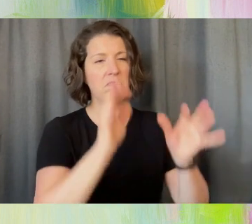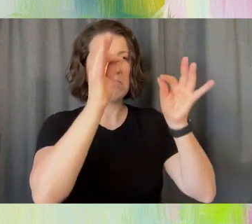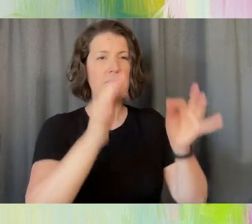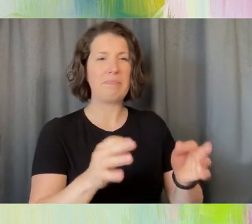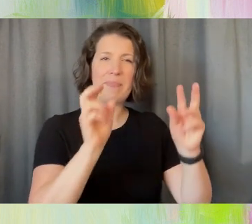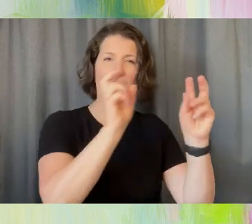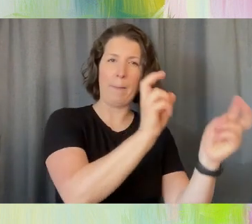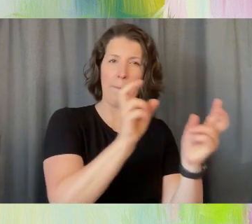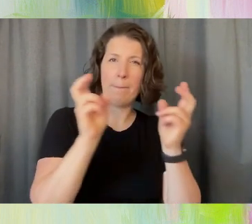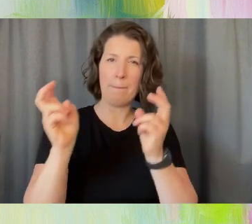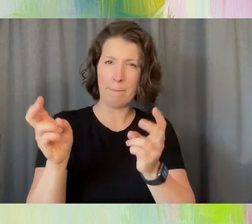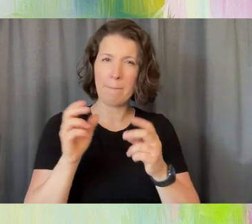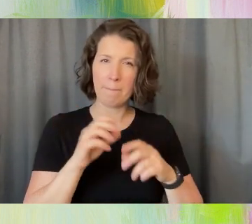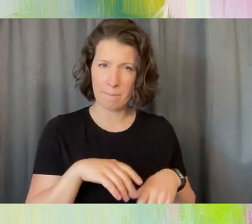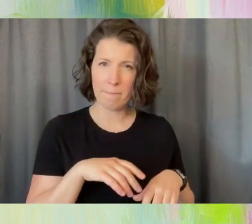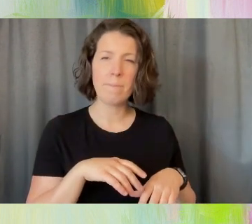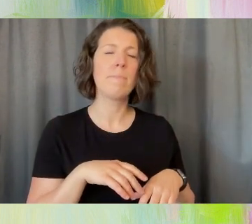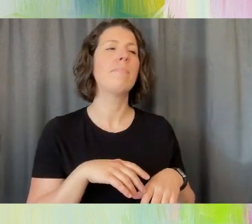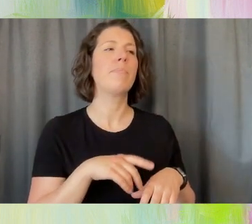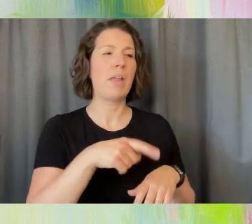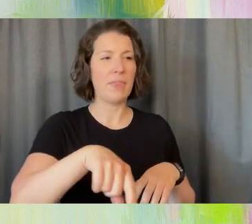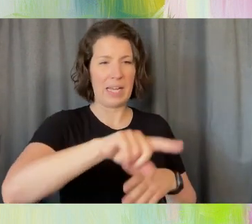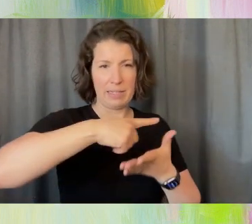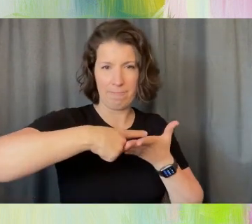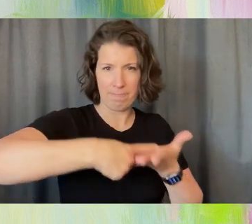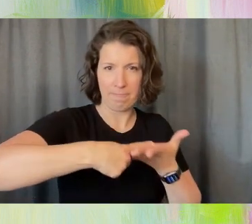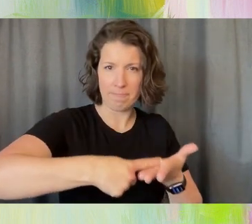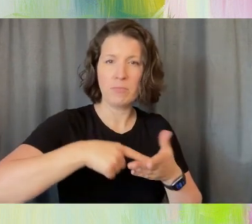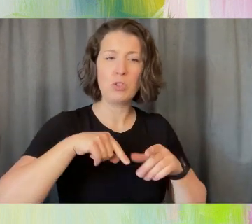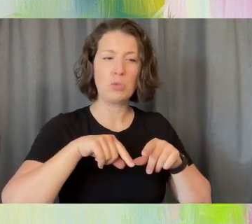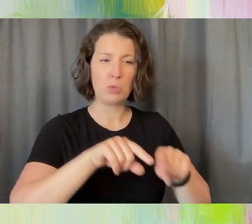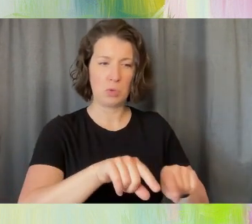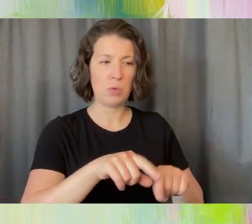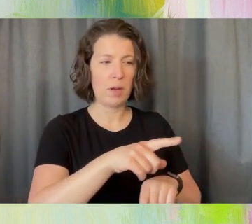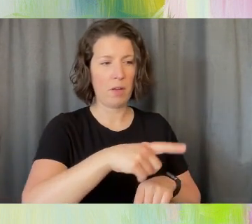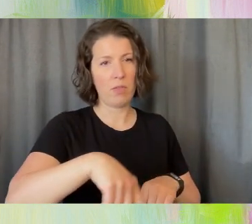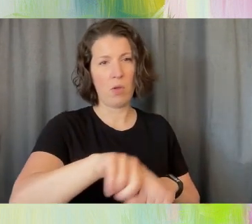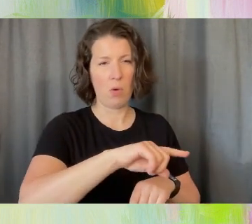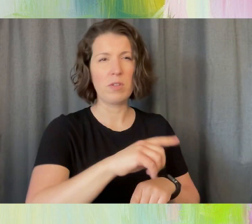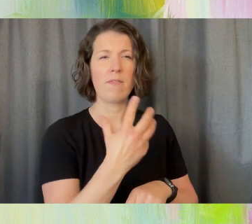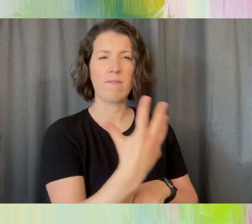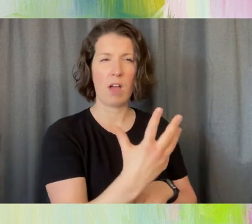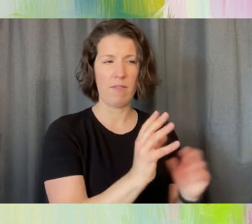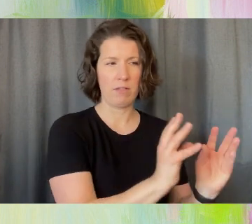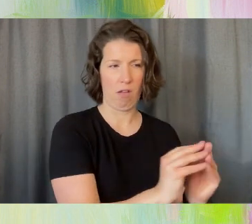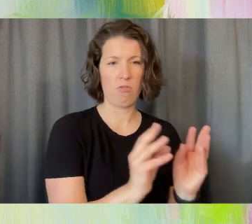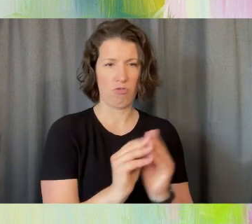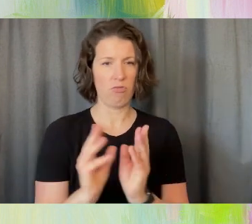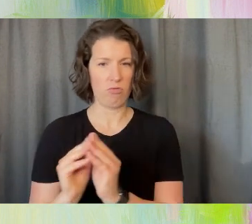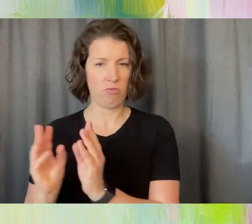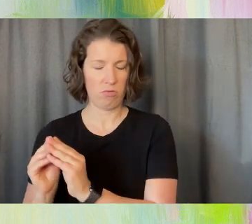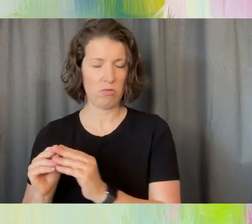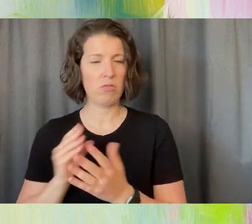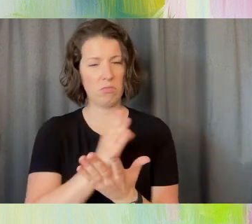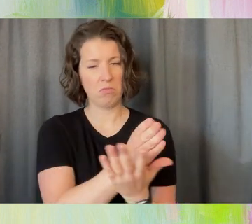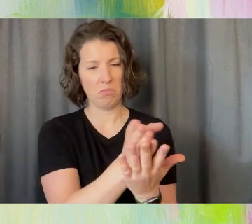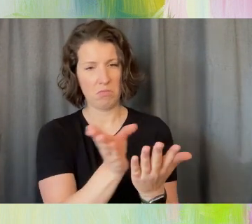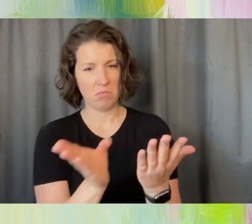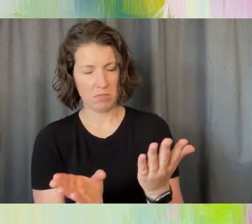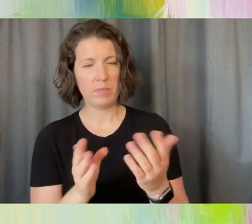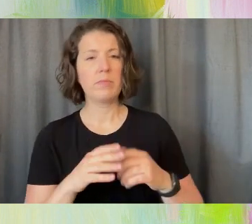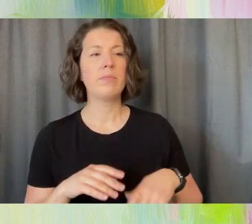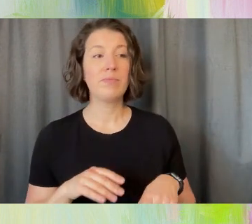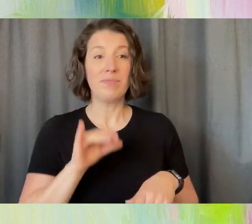were the main themes that they discussed during the five sessions that we had. And and and that's